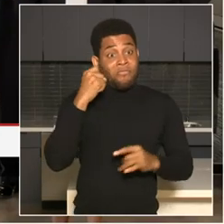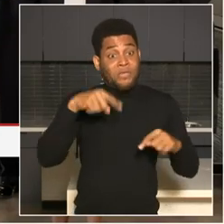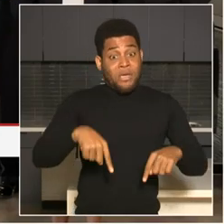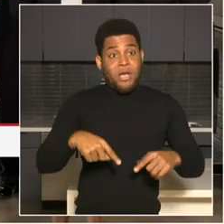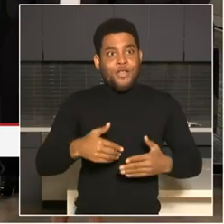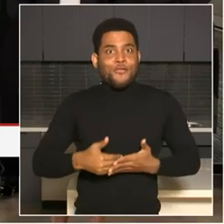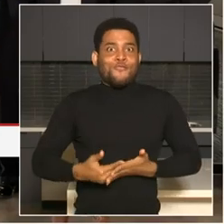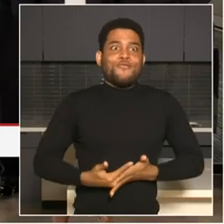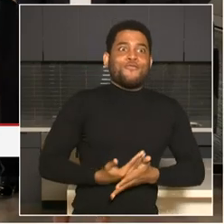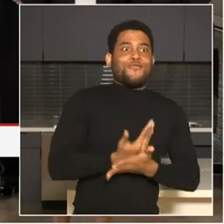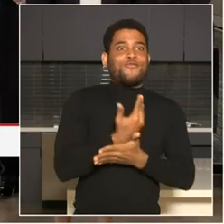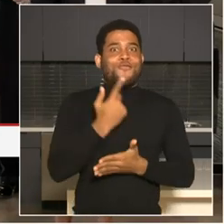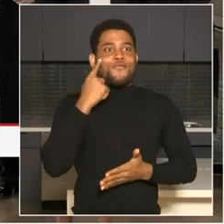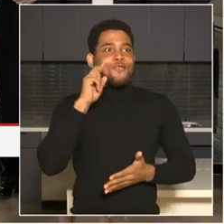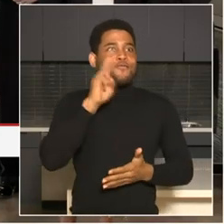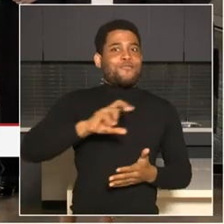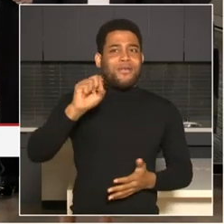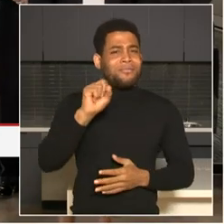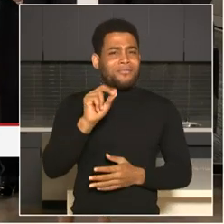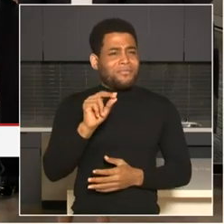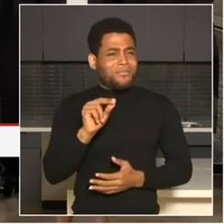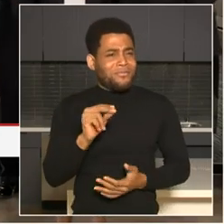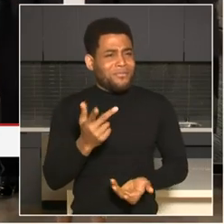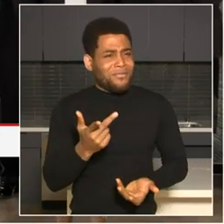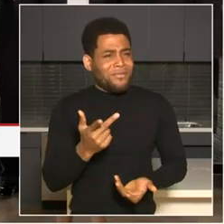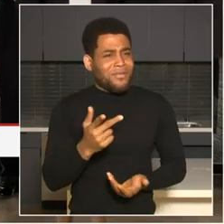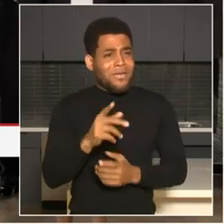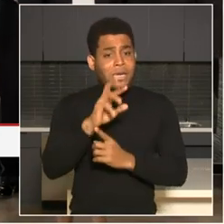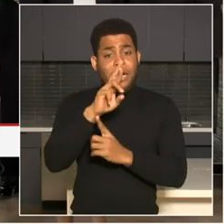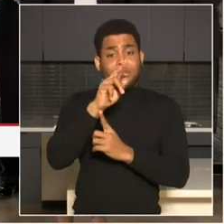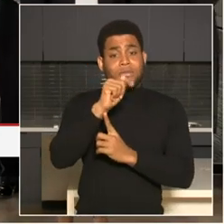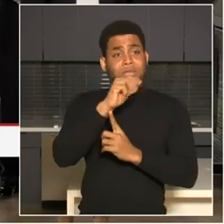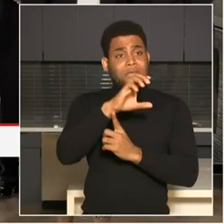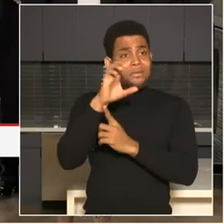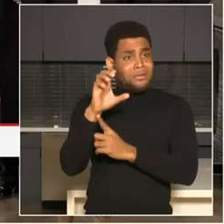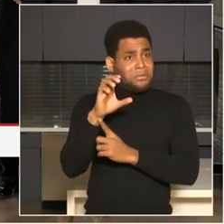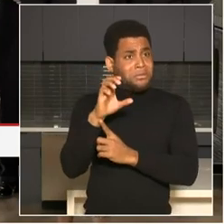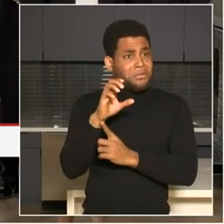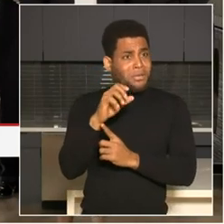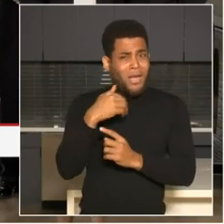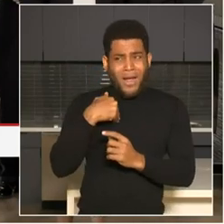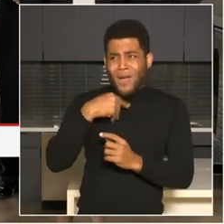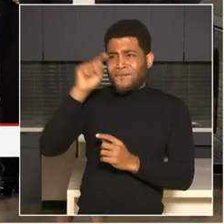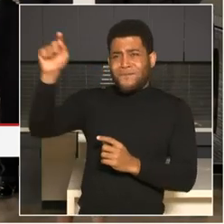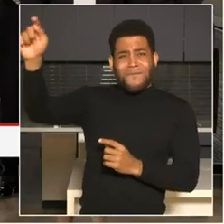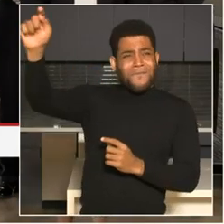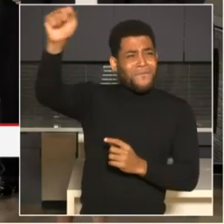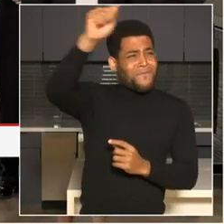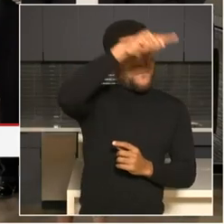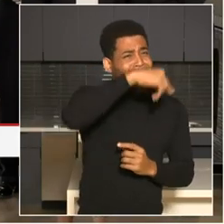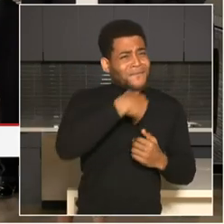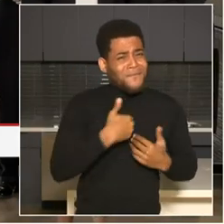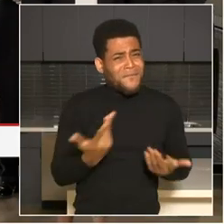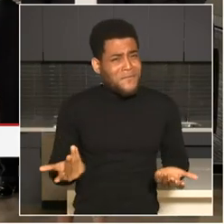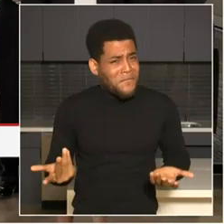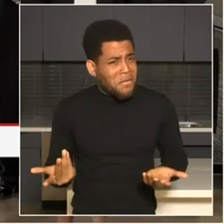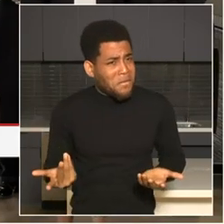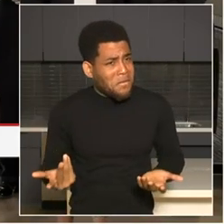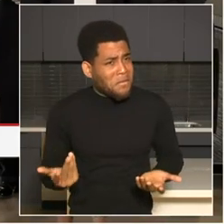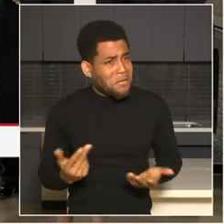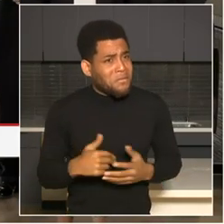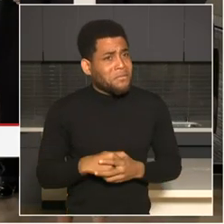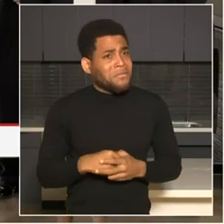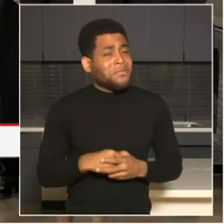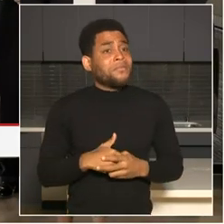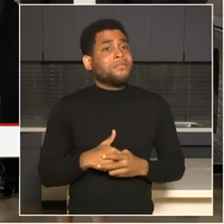States of America. There are, there are real time crime centers, um, dispersed across the United States. And I think we need to be in the game, uh, when it comes